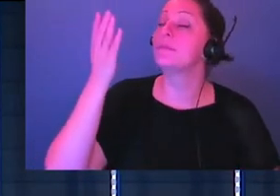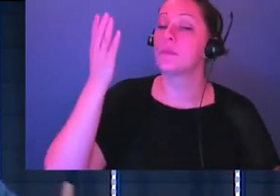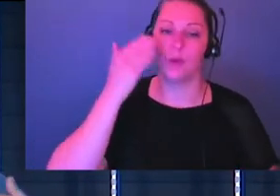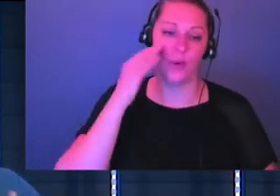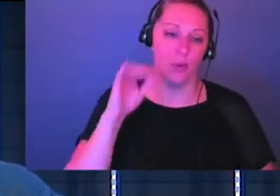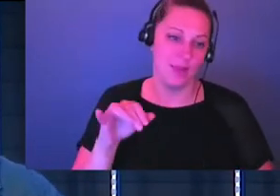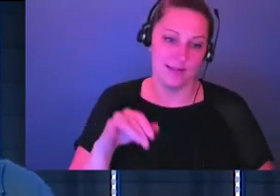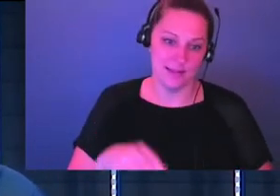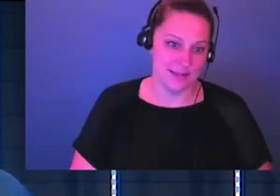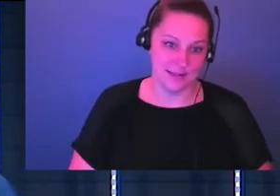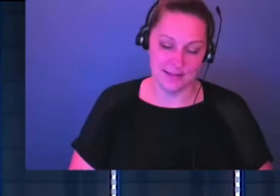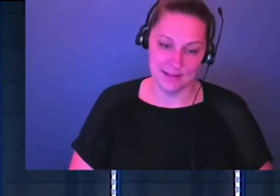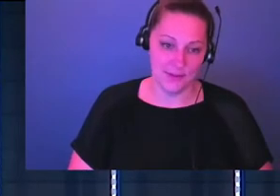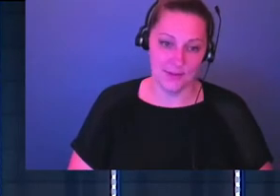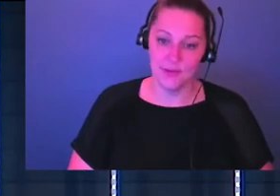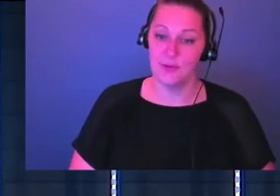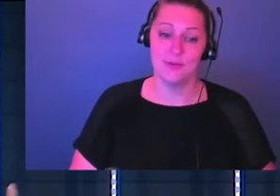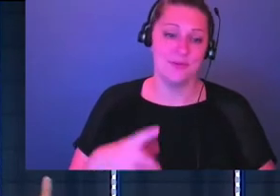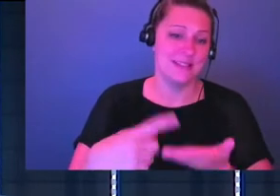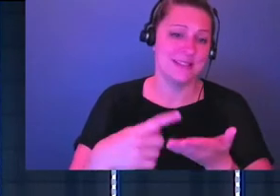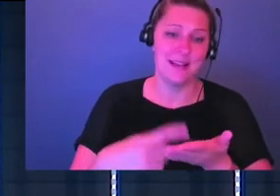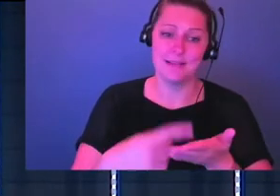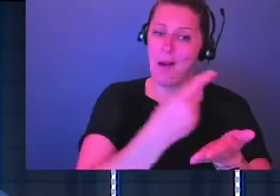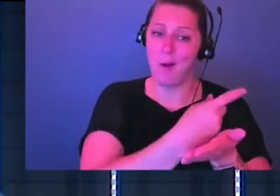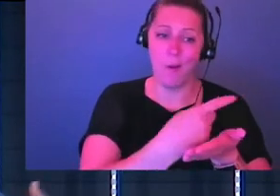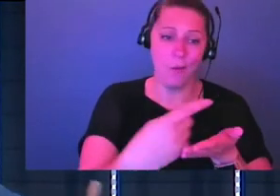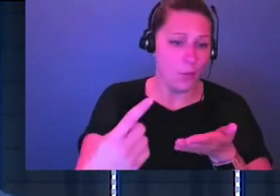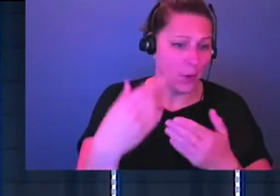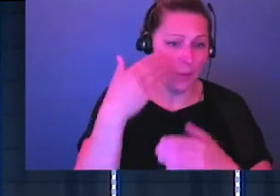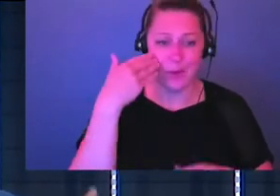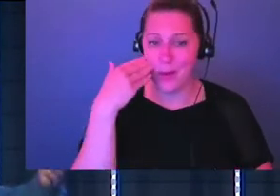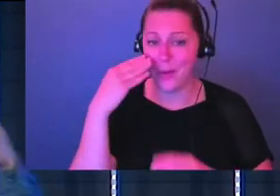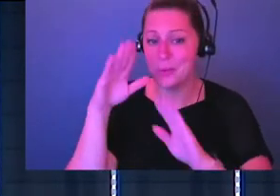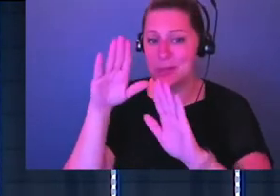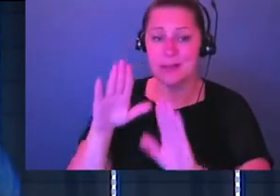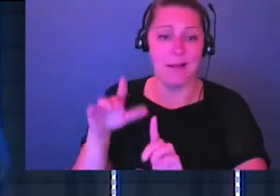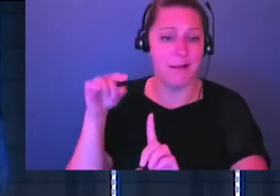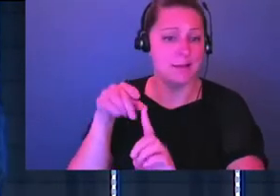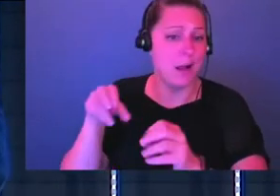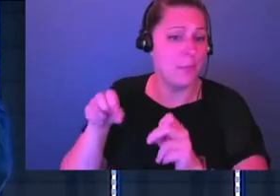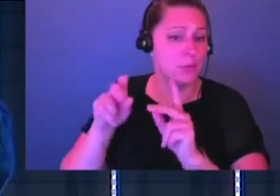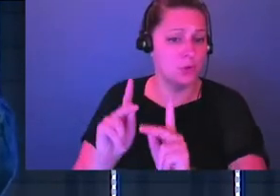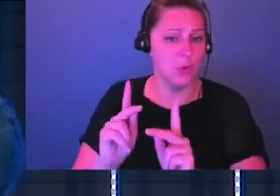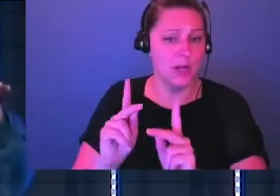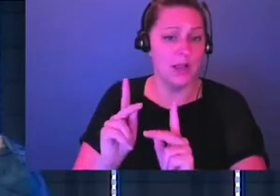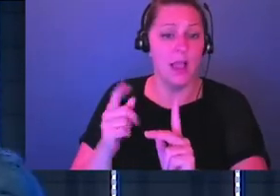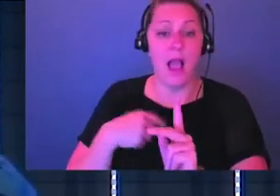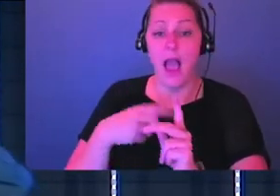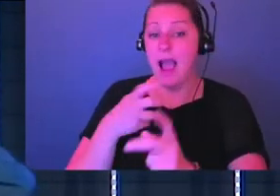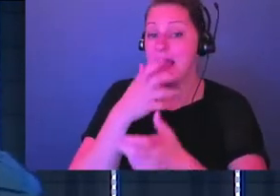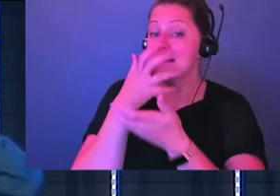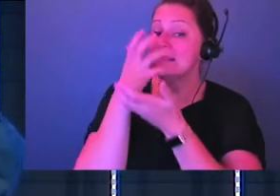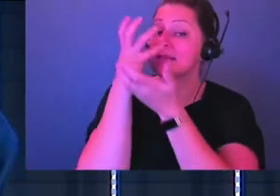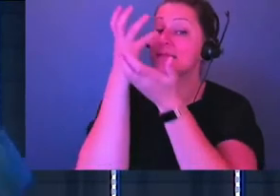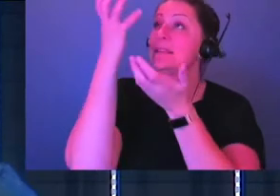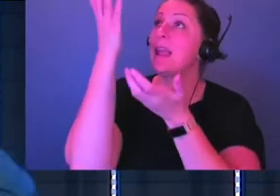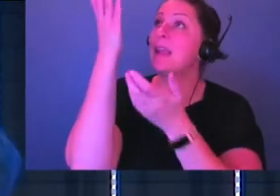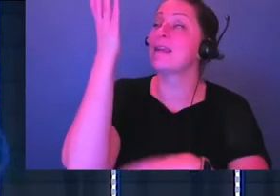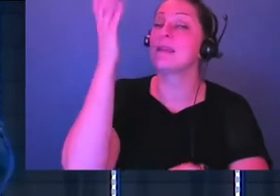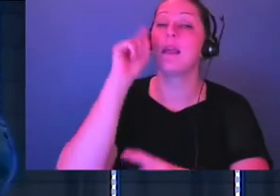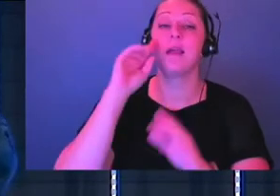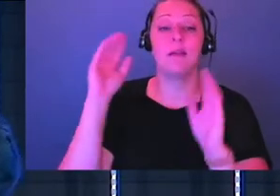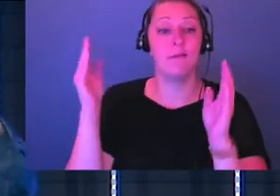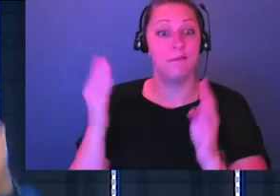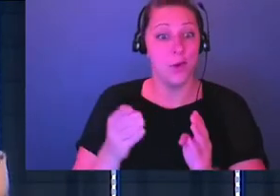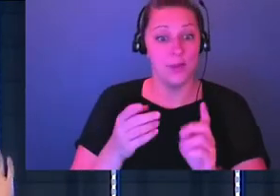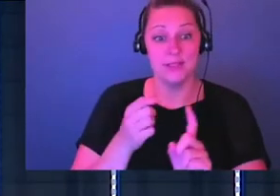Okay. We've talked about this. We've been talking about this throughout the week. We do it on Sundays. We know that that's an opportunity. Then when I sing a song to God, I'm, my, my focus, my